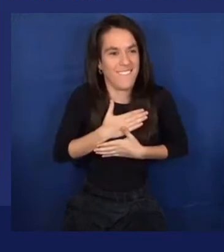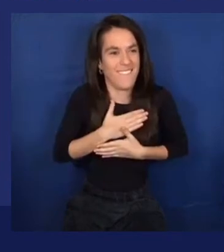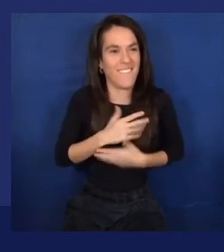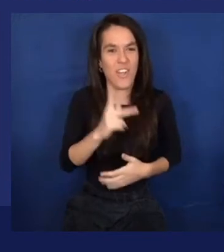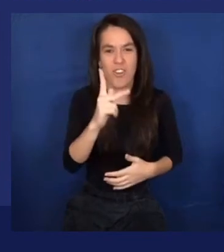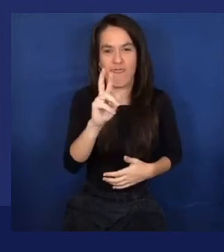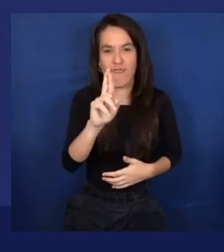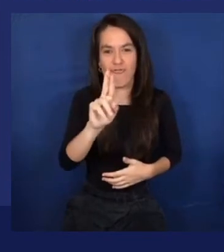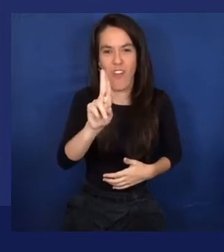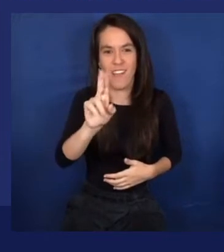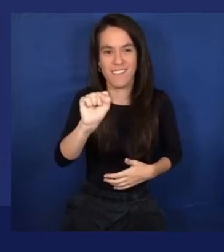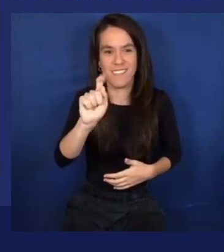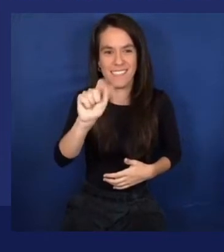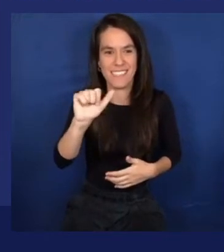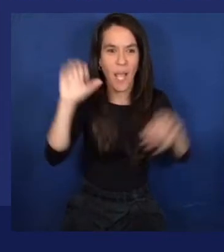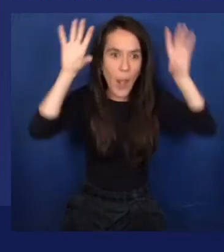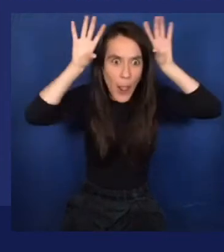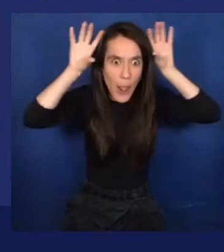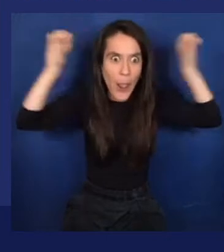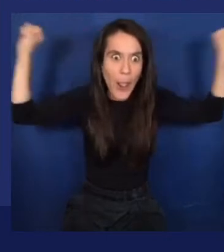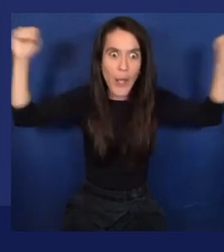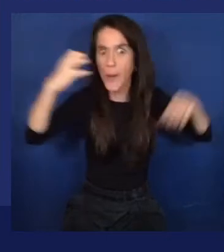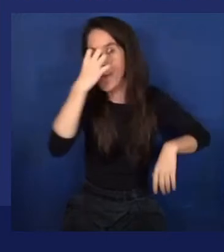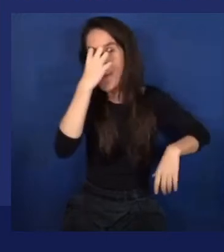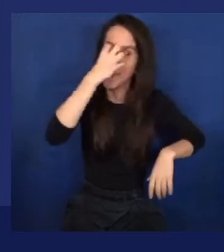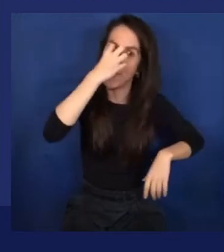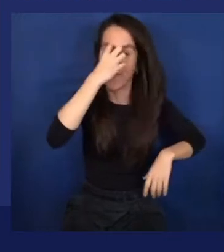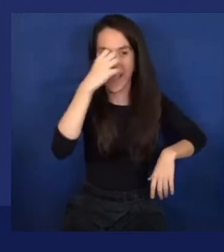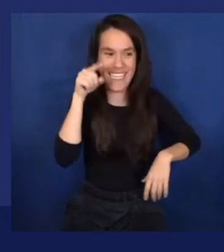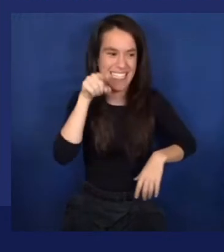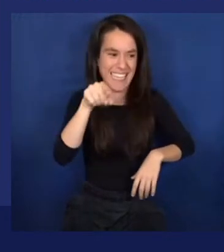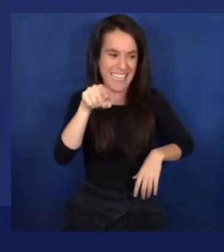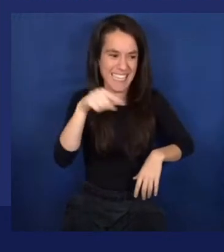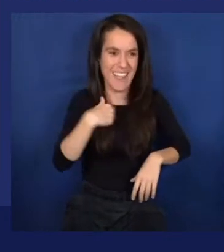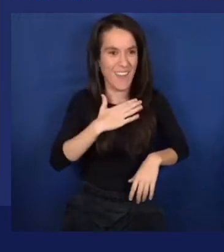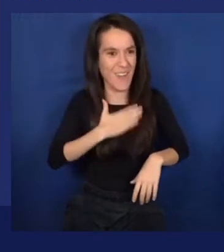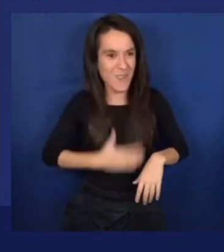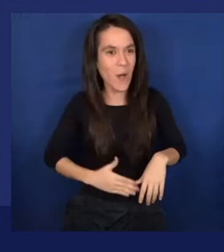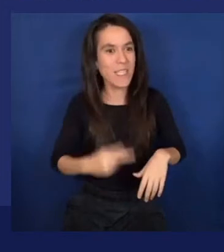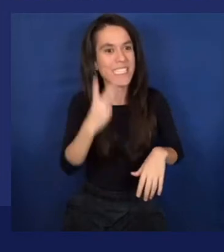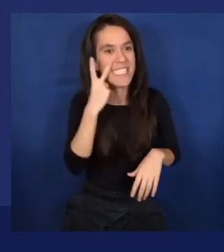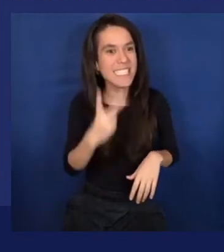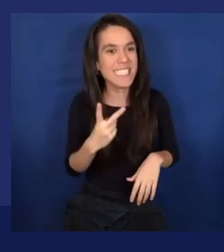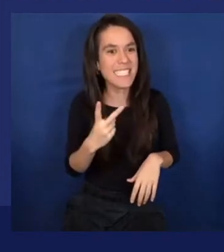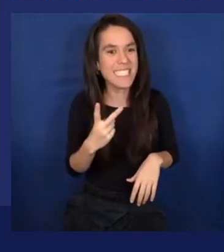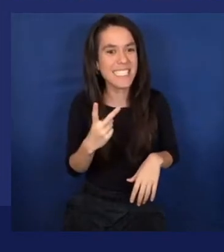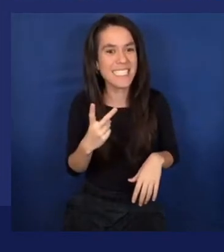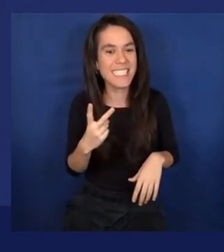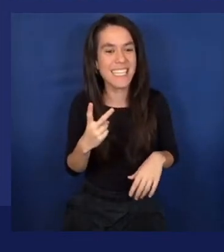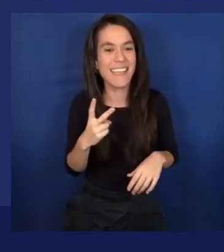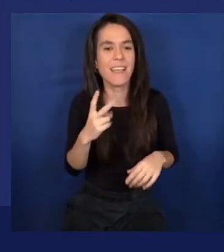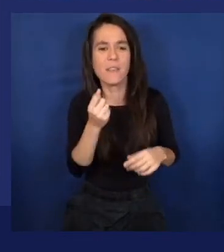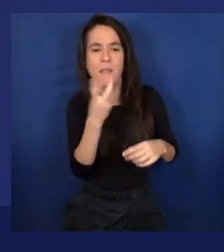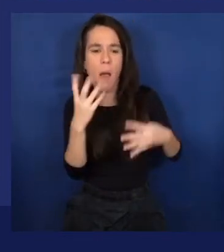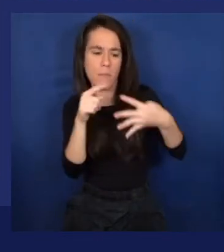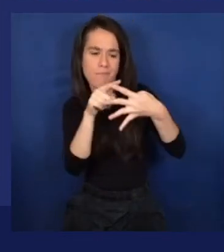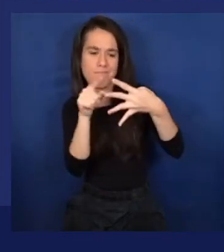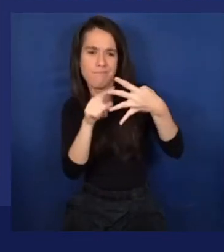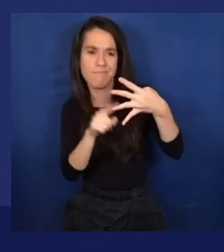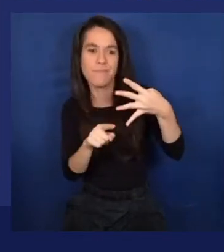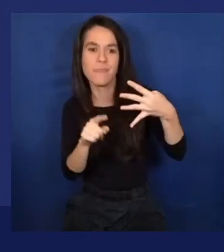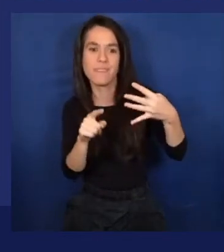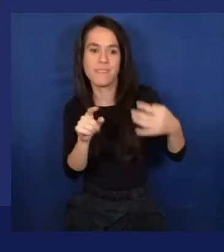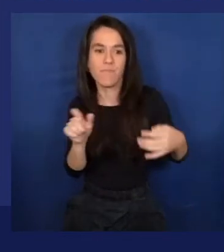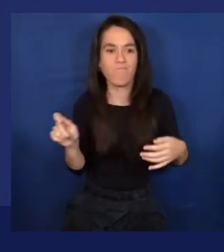We go with Krusty. So the same. We want to save some test images, so we take the upper part of it, and we say, this is Krusty.